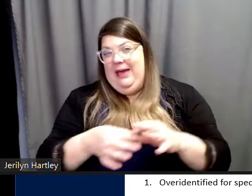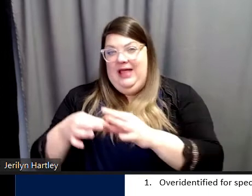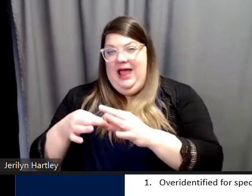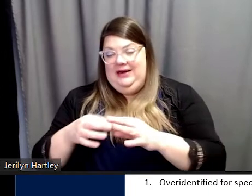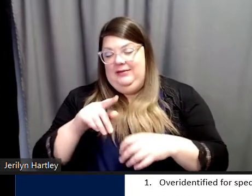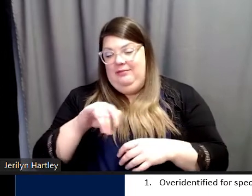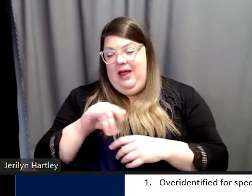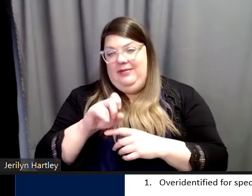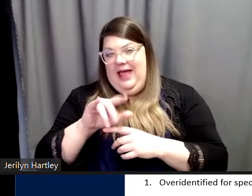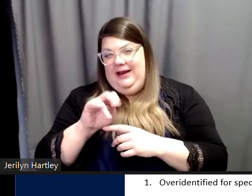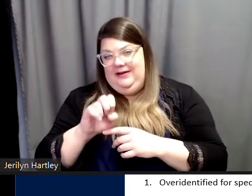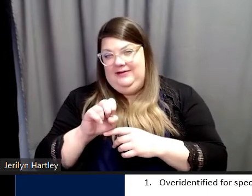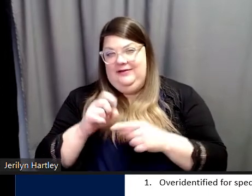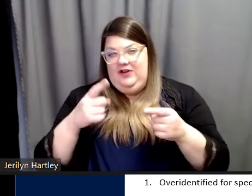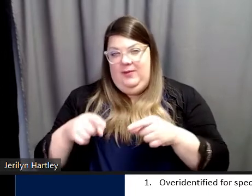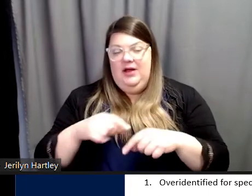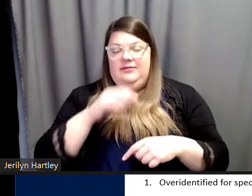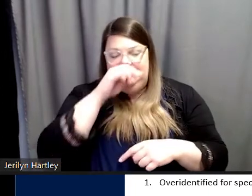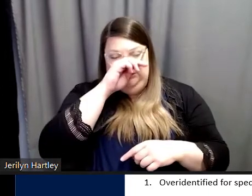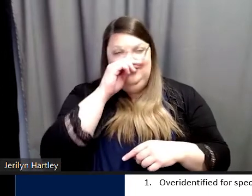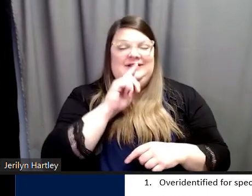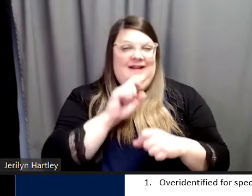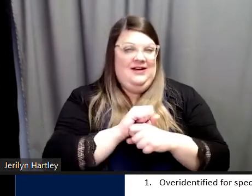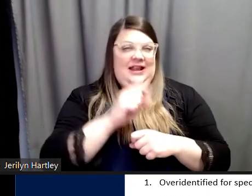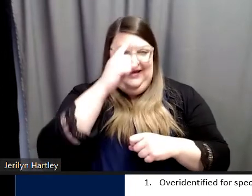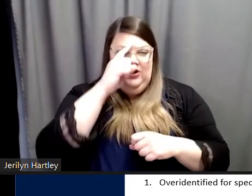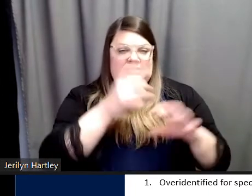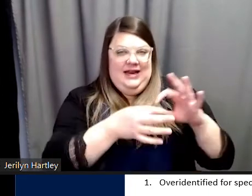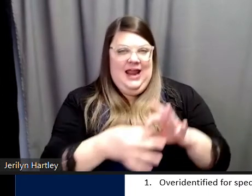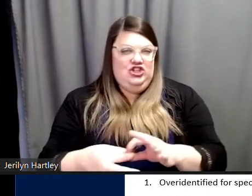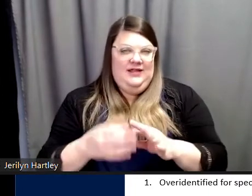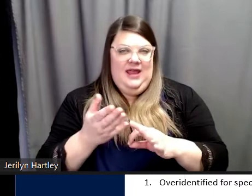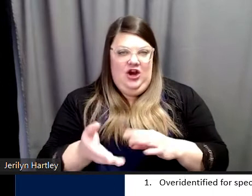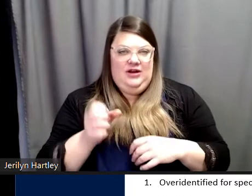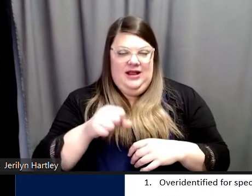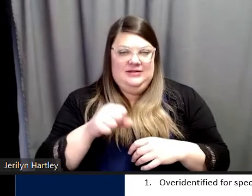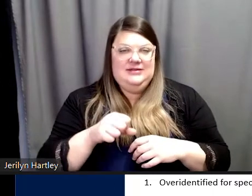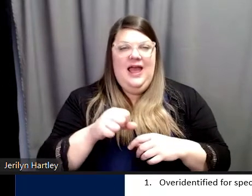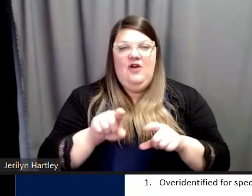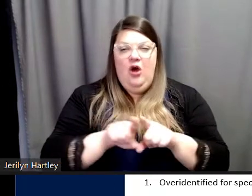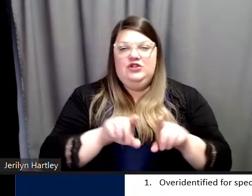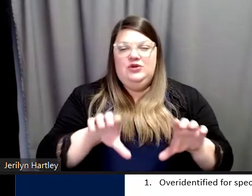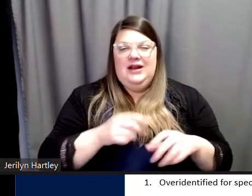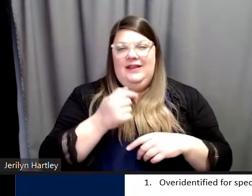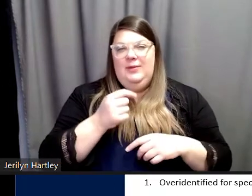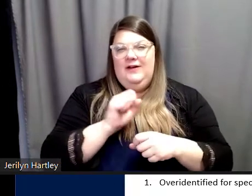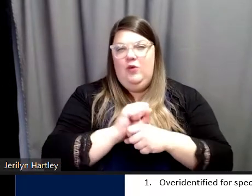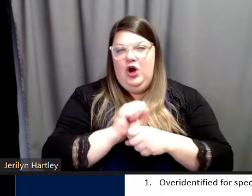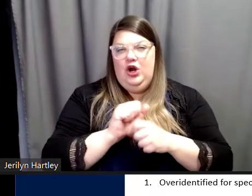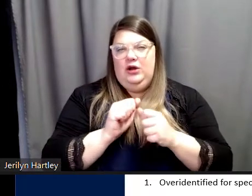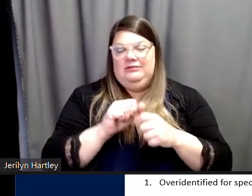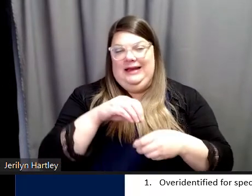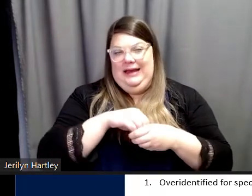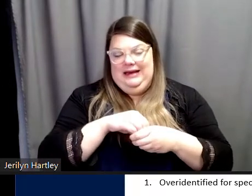think that there is a connection there. I've also done a little bit of work within